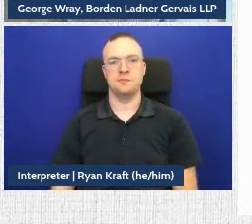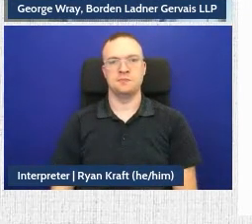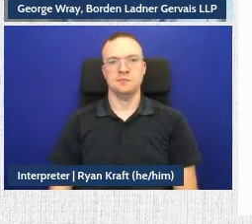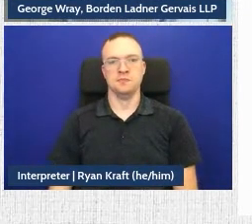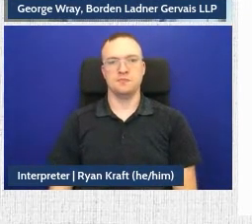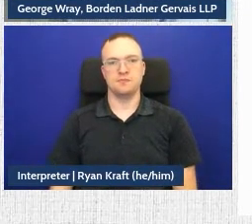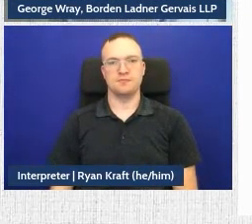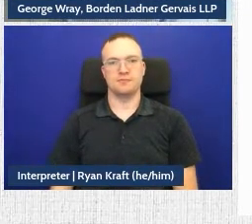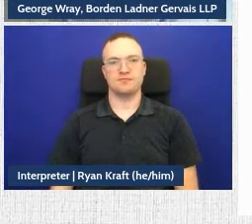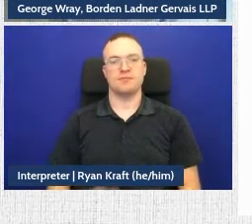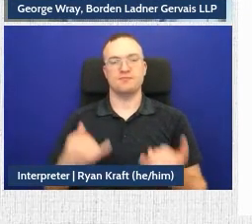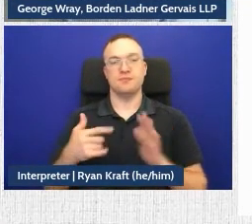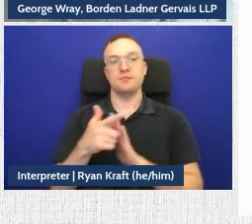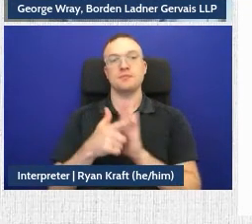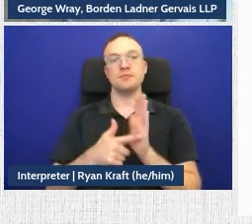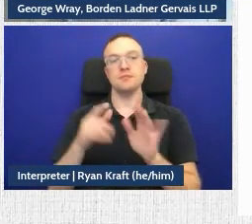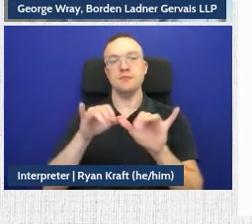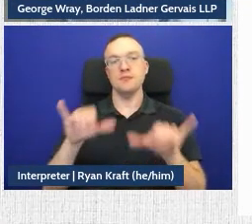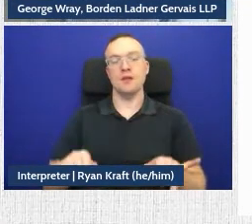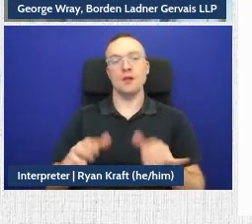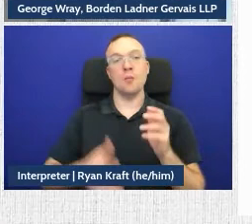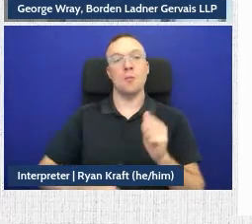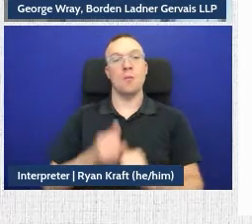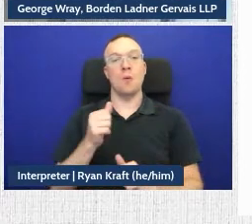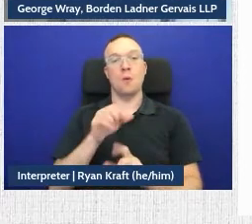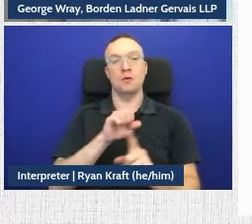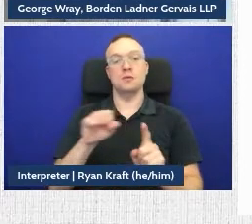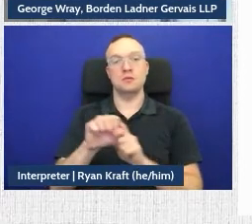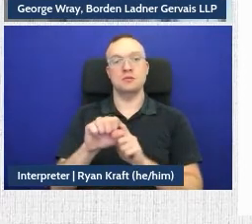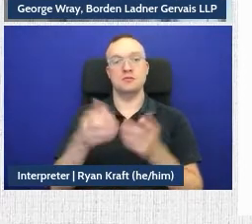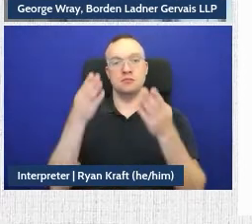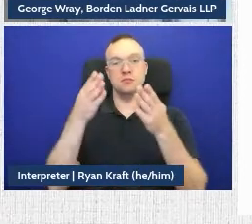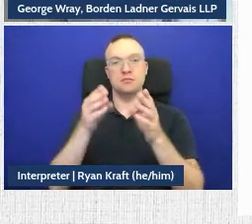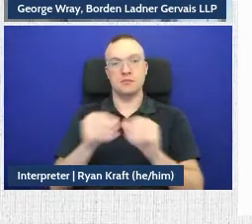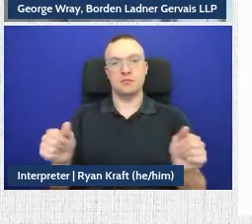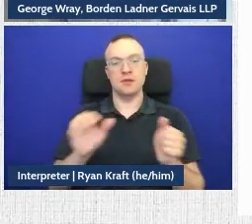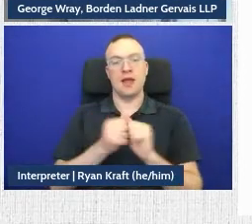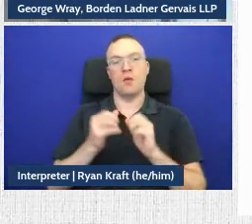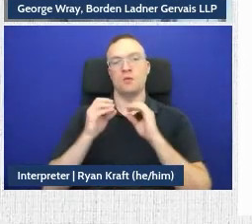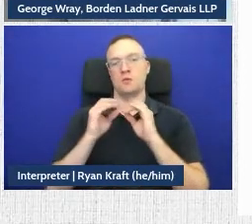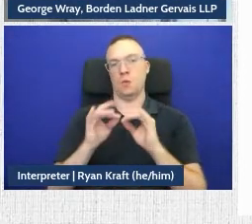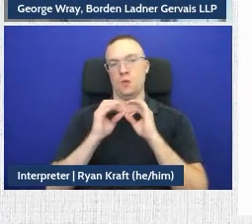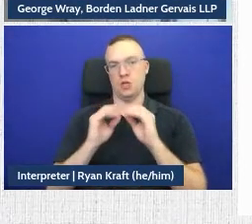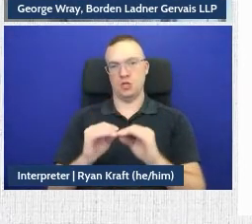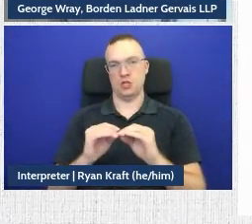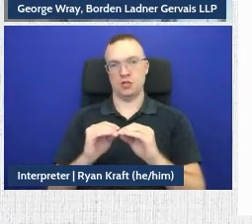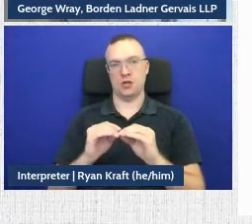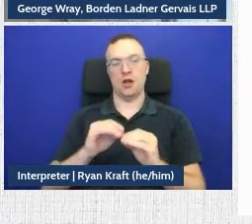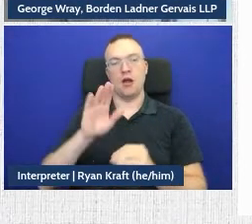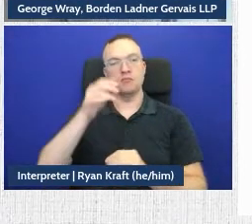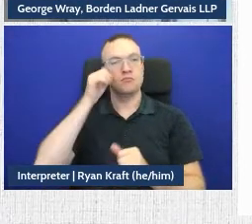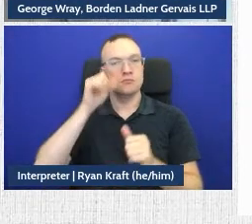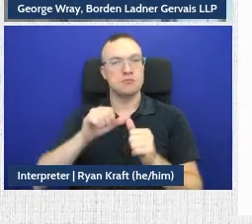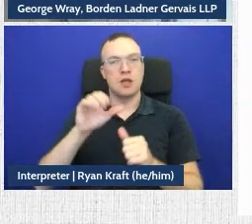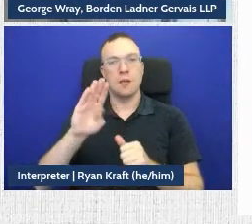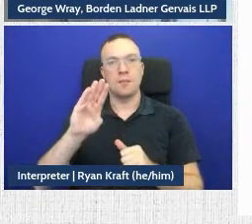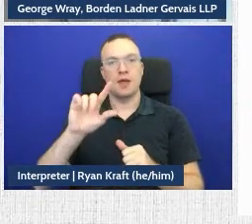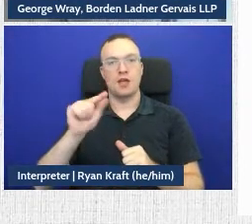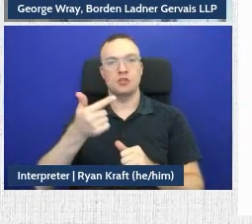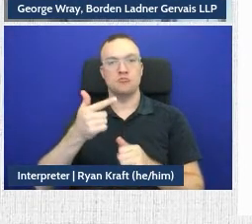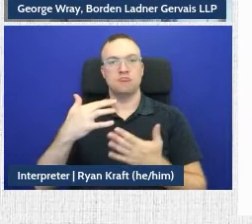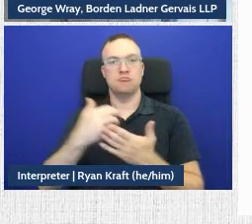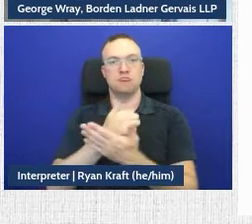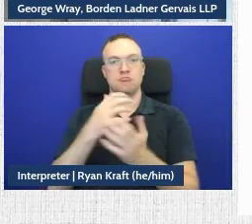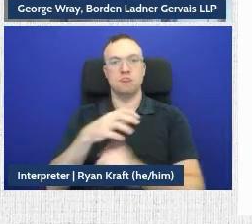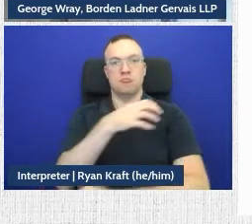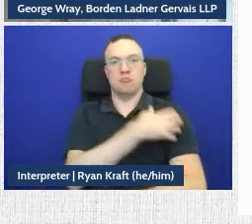in today's legal system, a vast majority of cases are settled through negotiations. With that in mind, BLG is harnessing the power